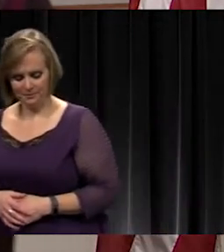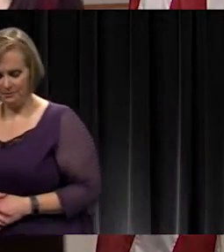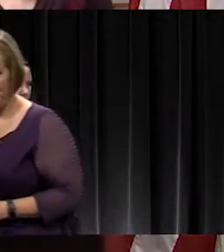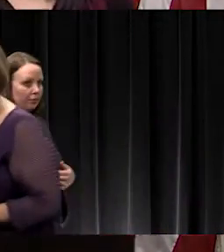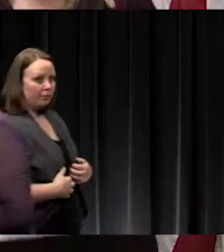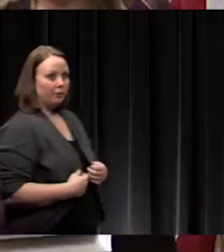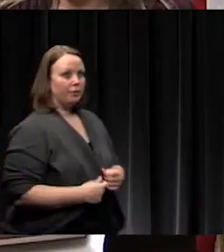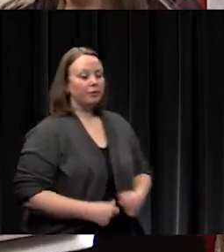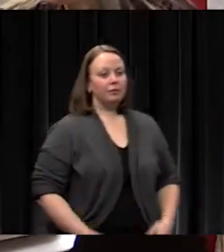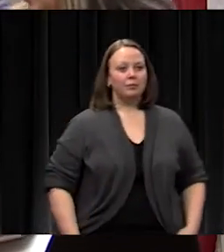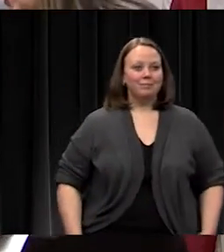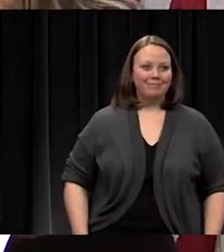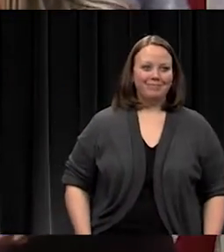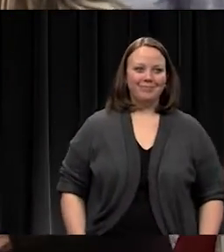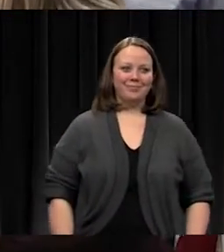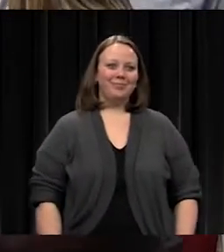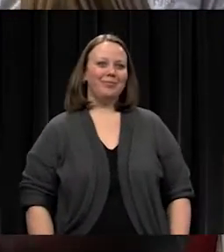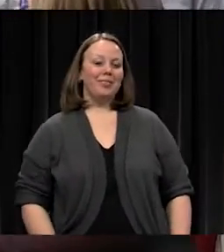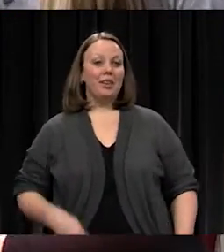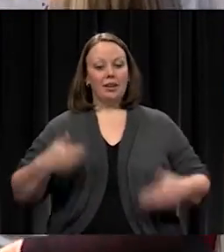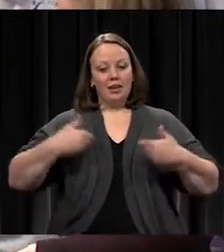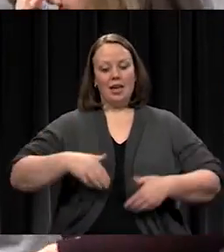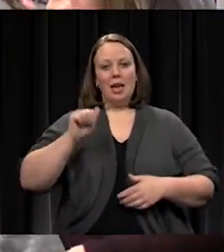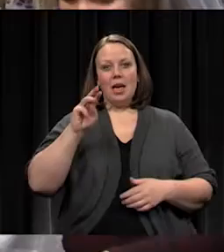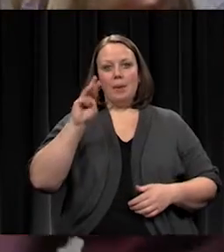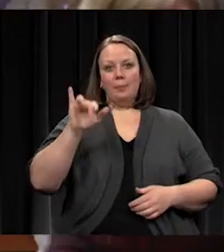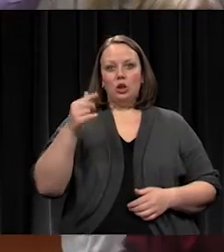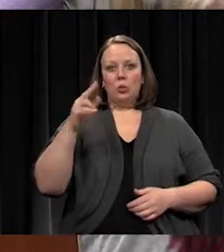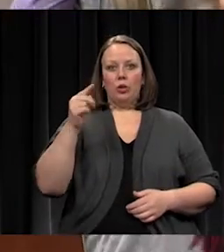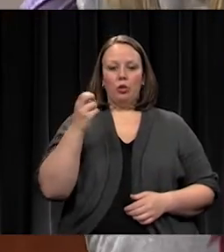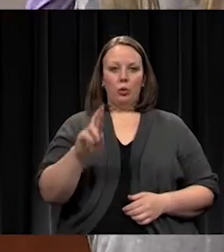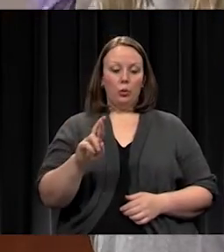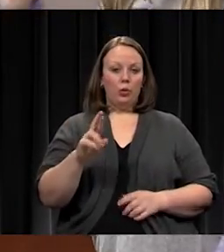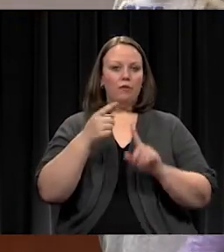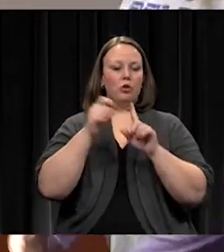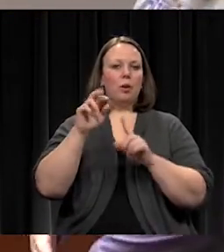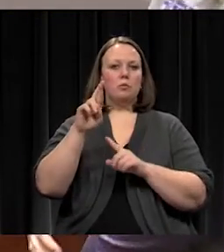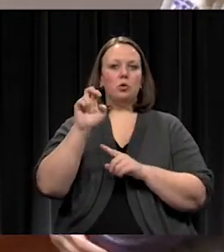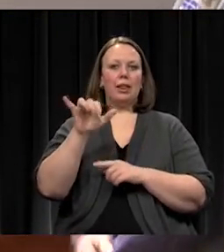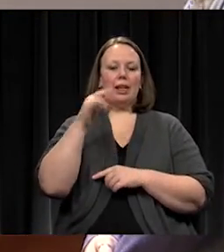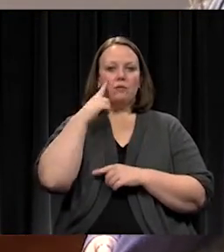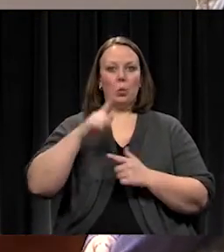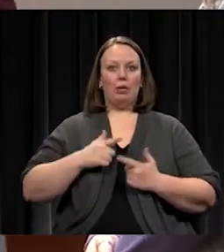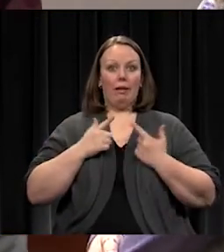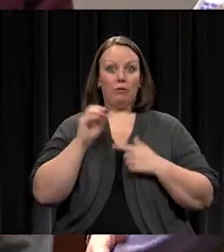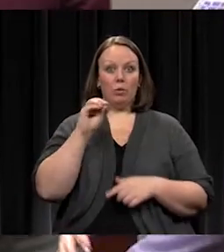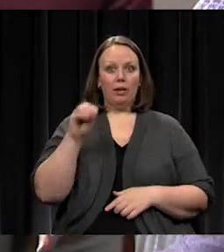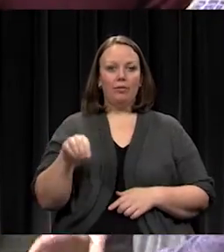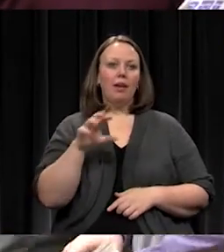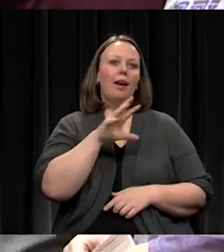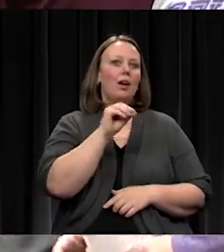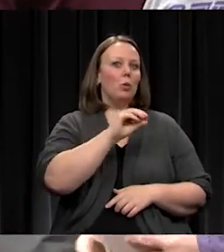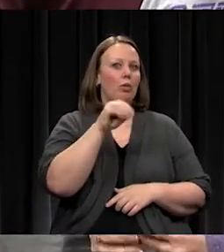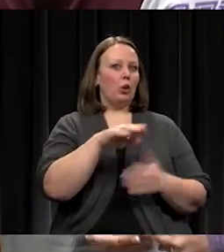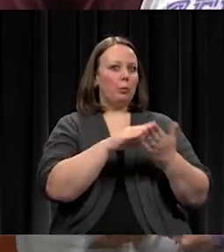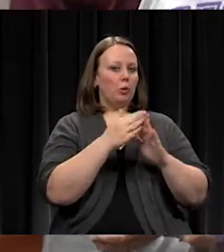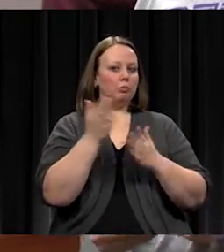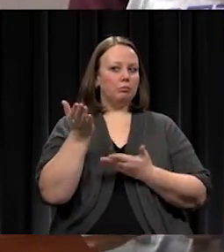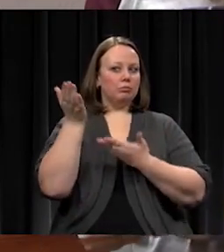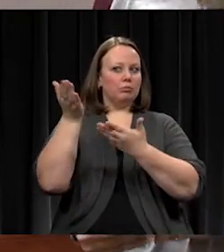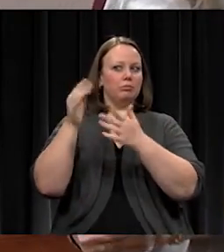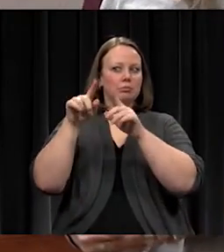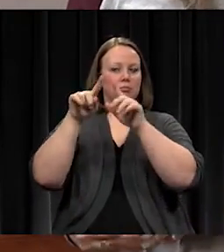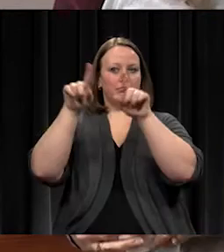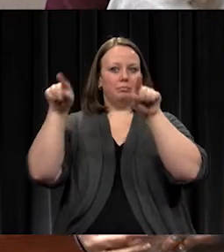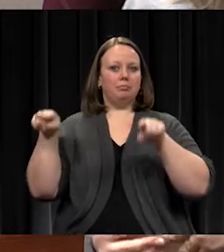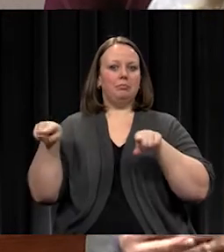I'm Amy Grother, and on behalf of the Relay for Life of Olathe and the Olathe community, we would like to present this plaque to the Olathe School District